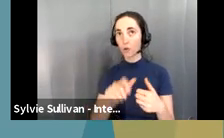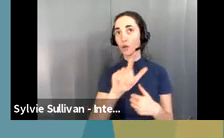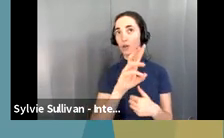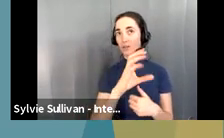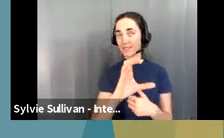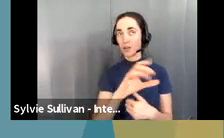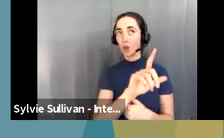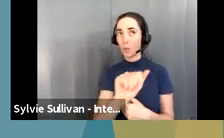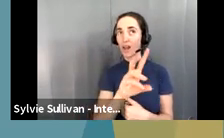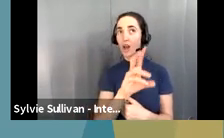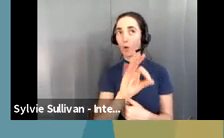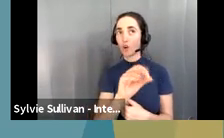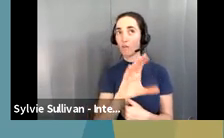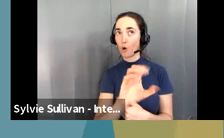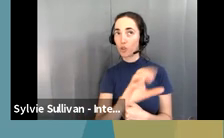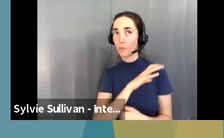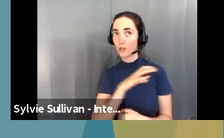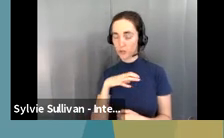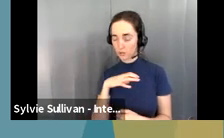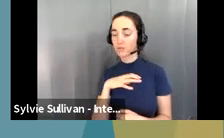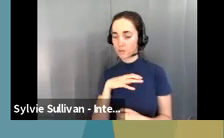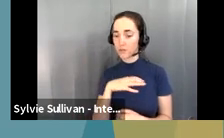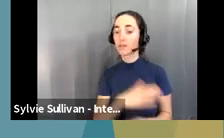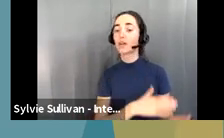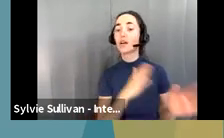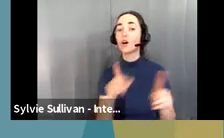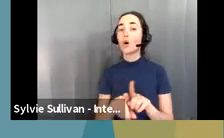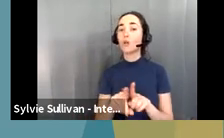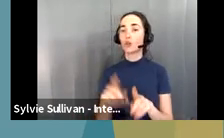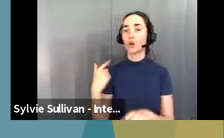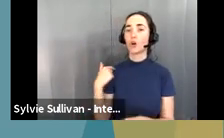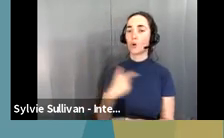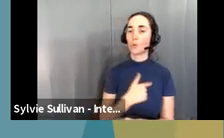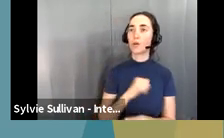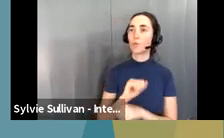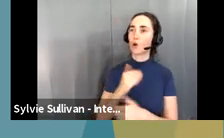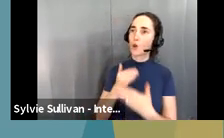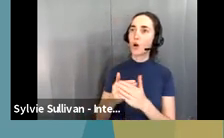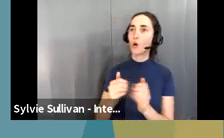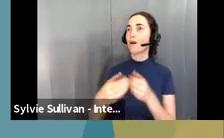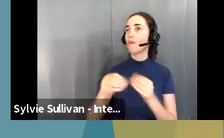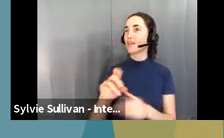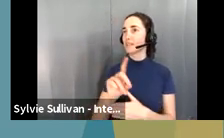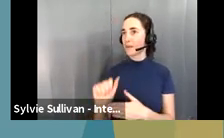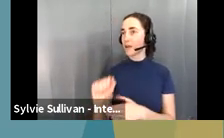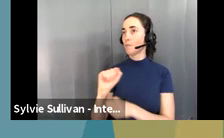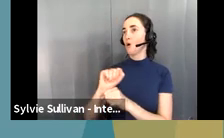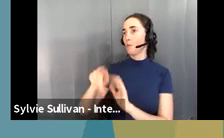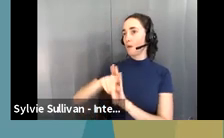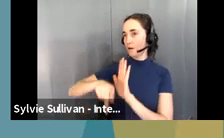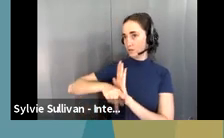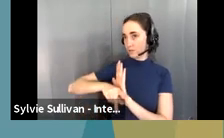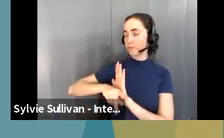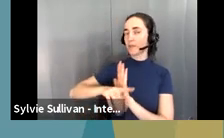Commission. We've also worked, um, closely with the Office of Disability Employment Policy and,